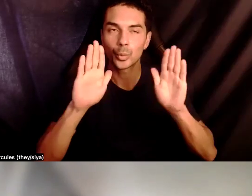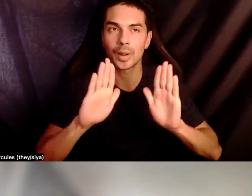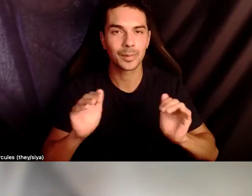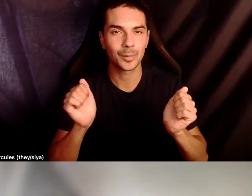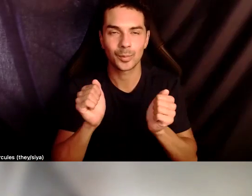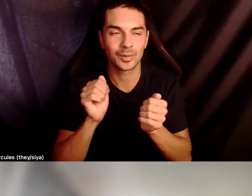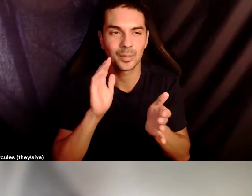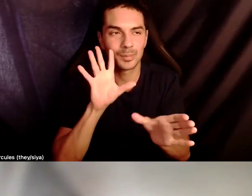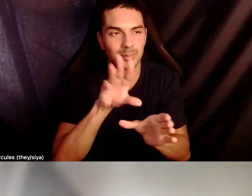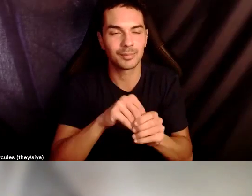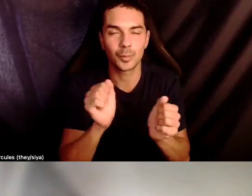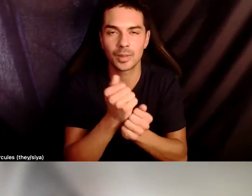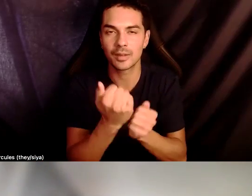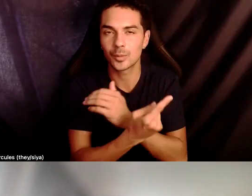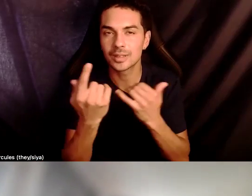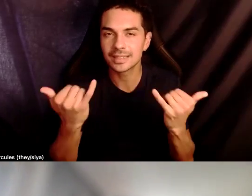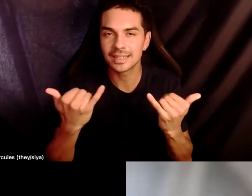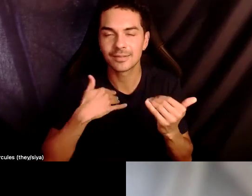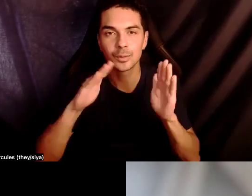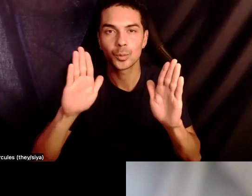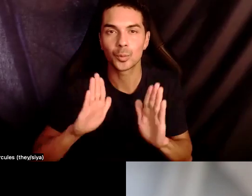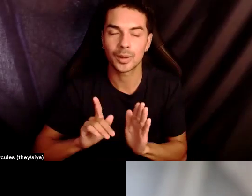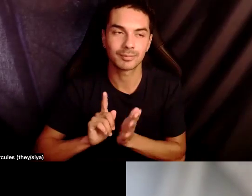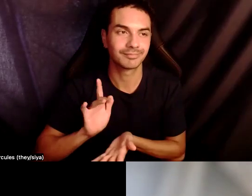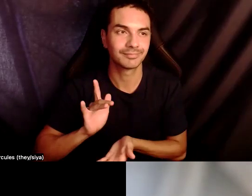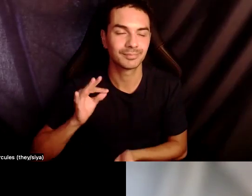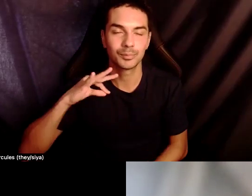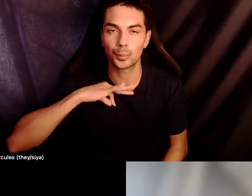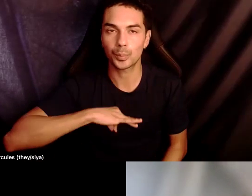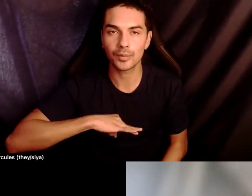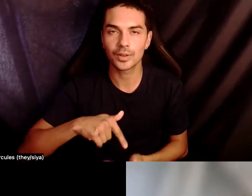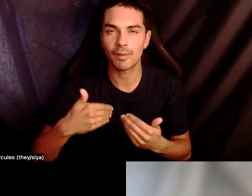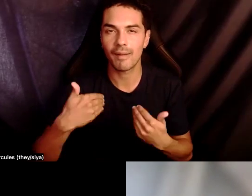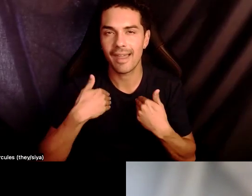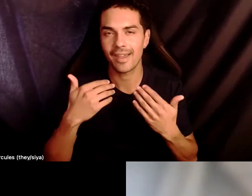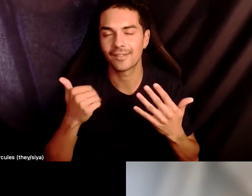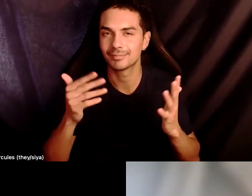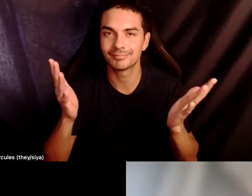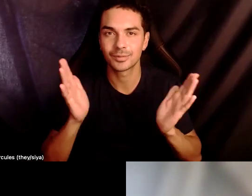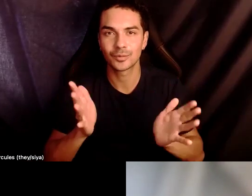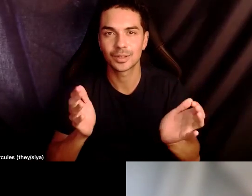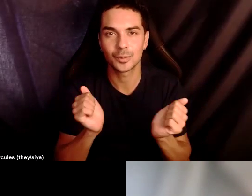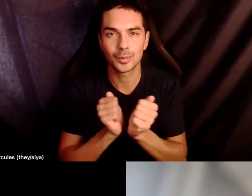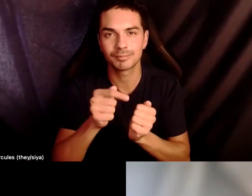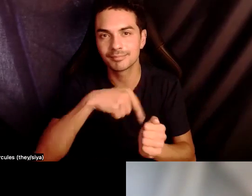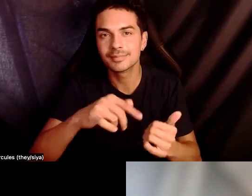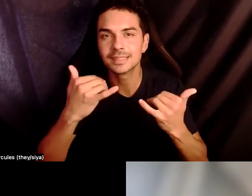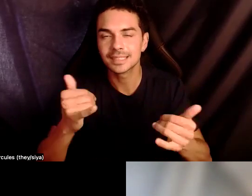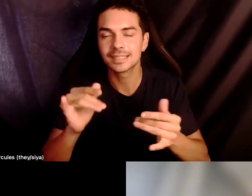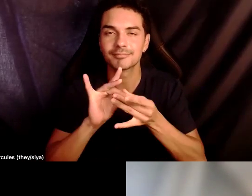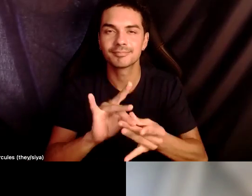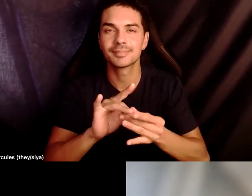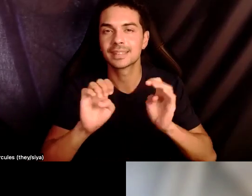have the great privilege of convening a conversation today about evaluation for